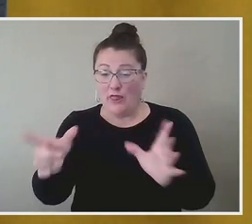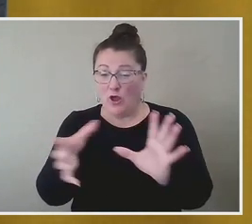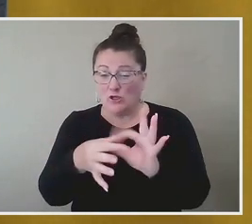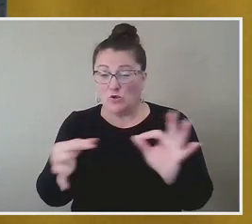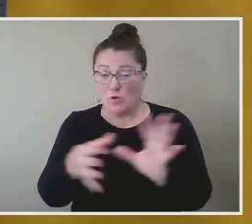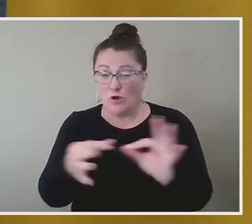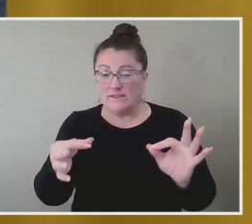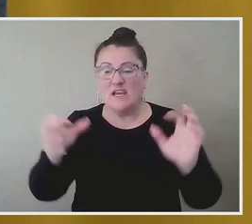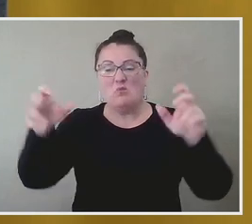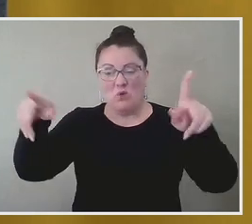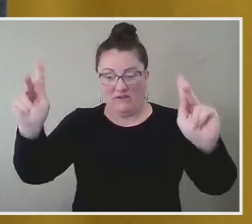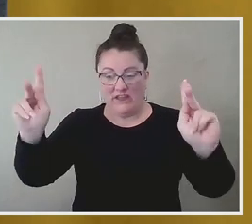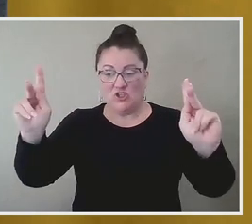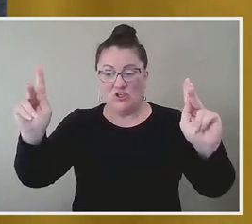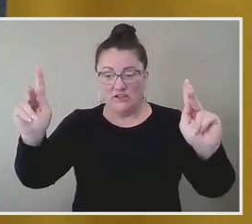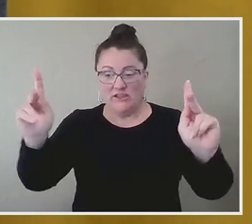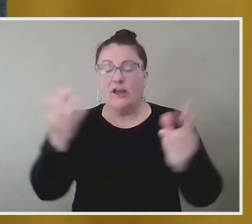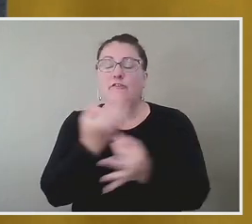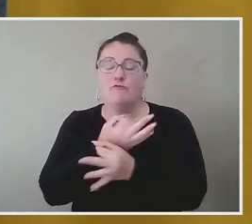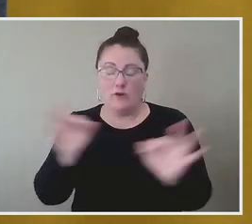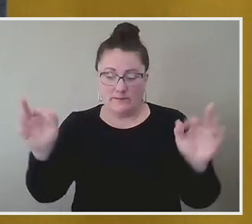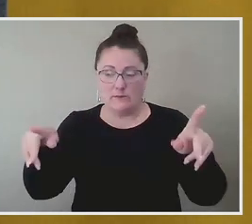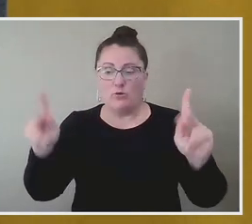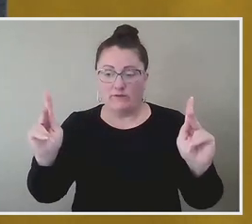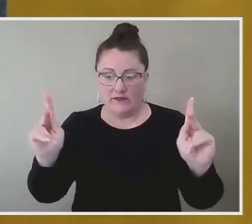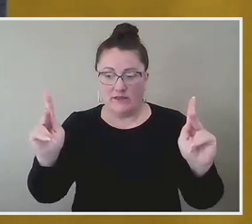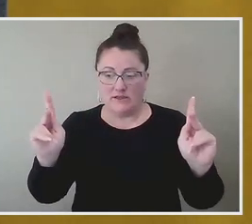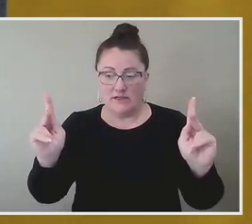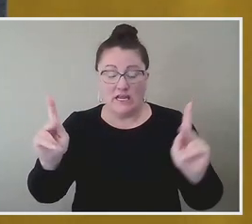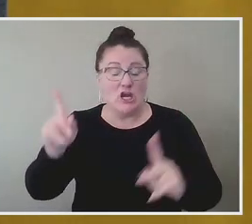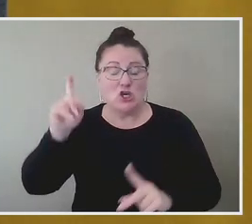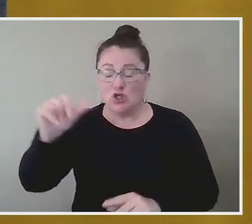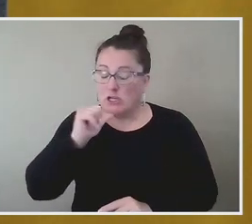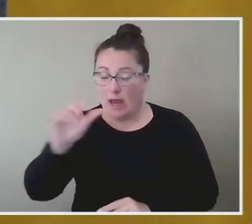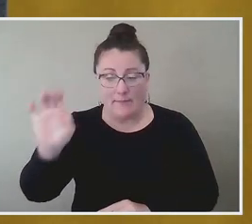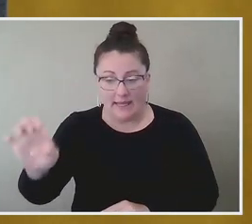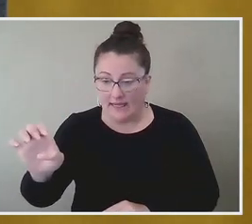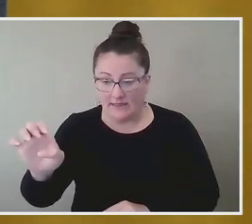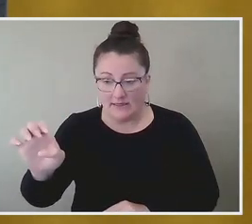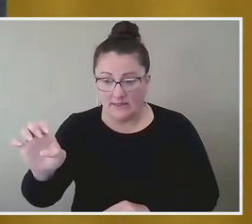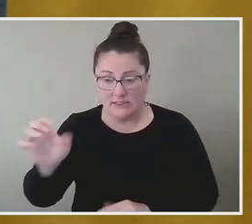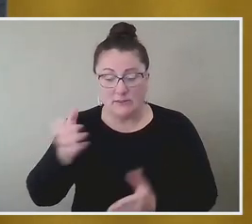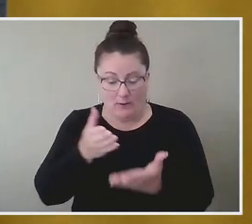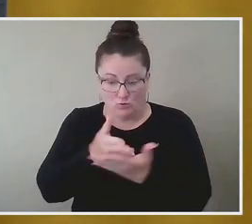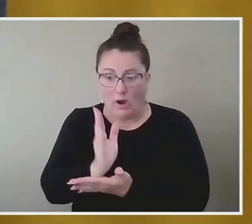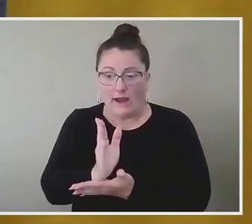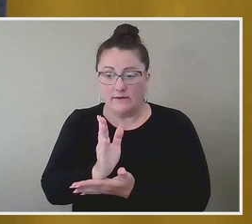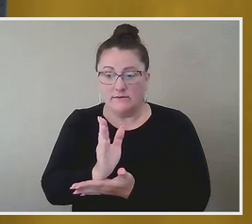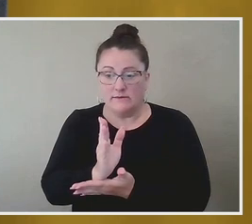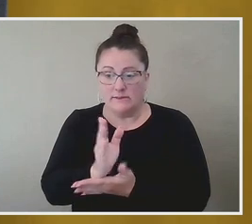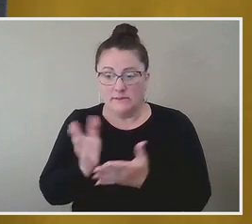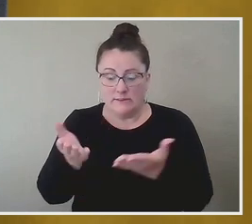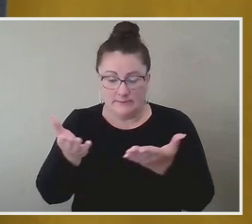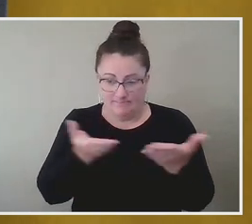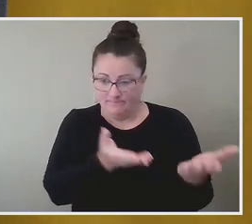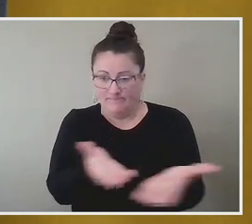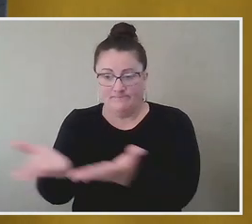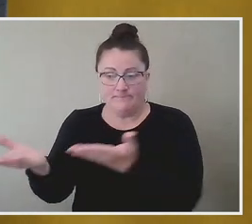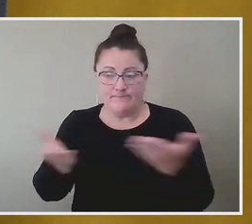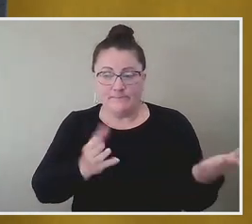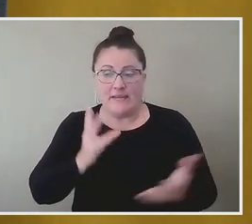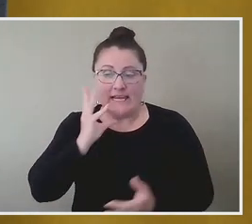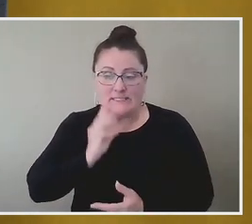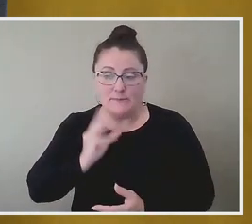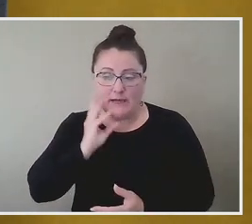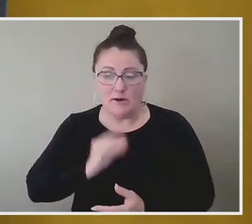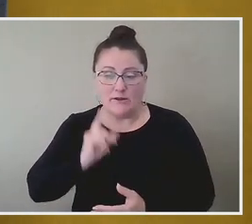so I think freedom is definitely a privilege when it shouldn't be. It should just be something that everybody is allowed to experience for